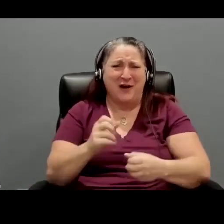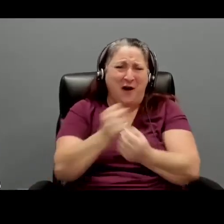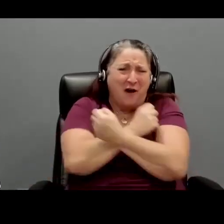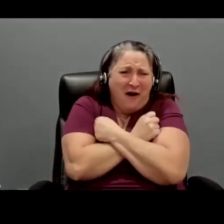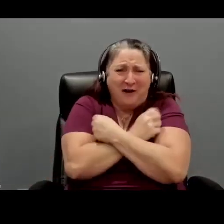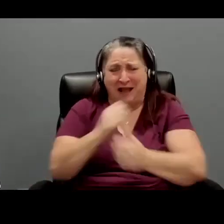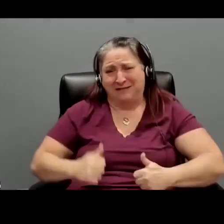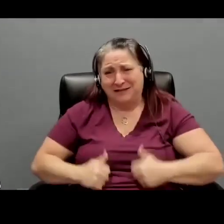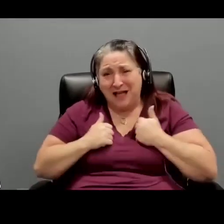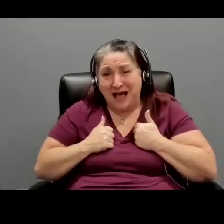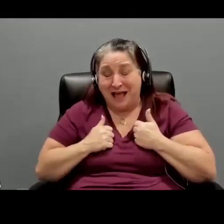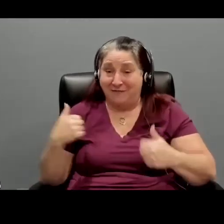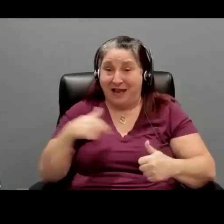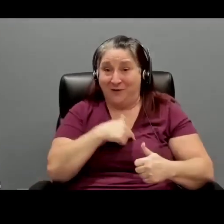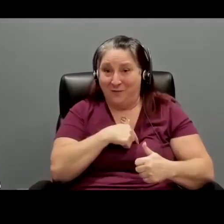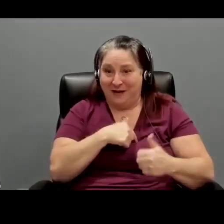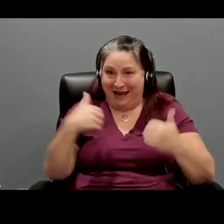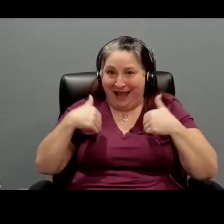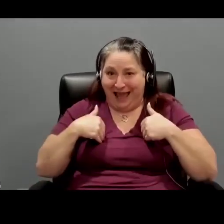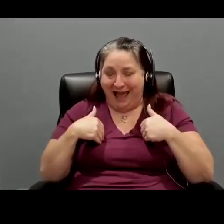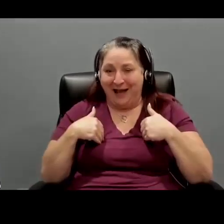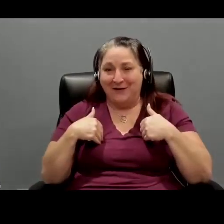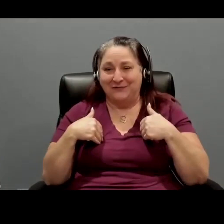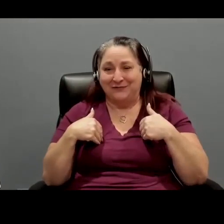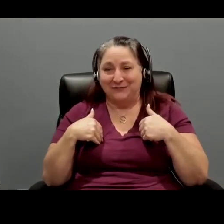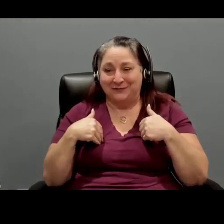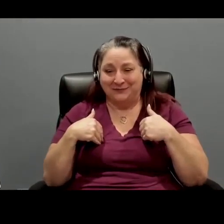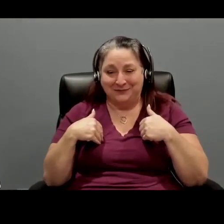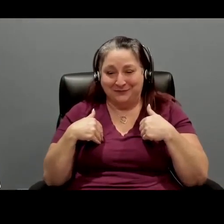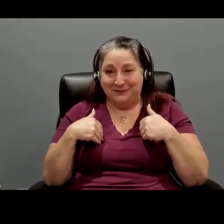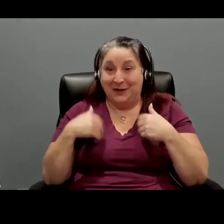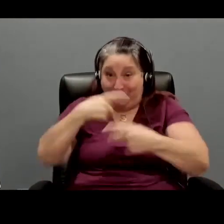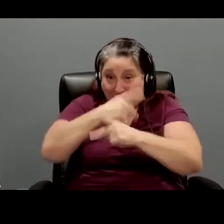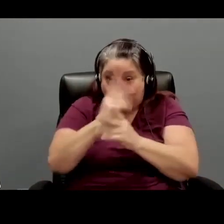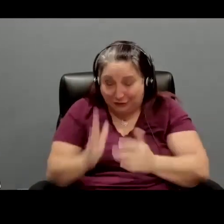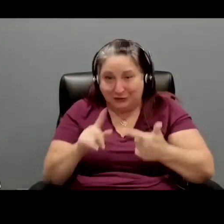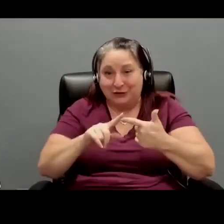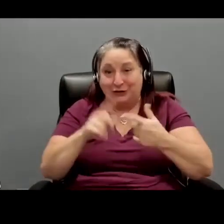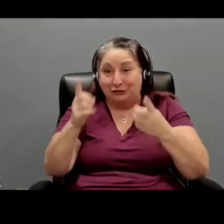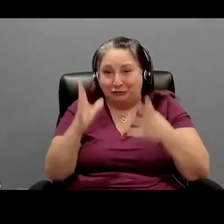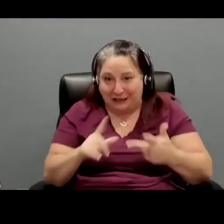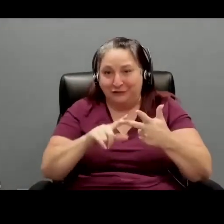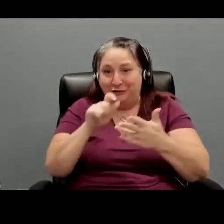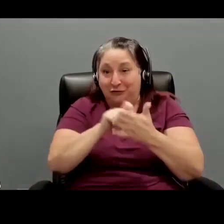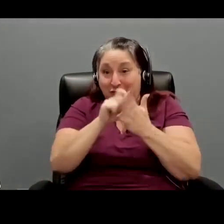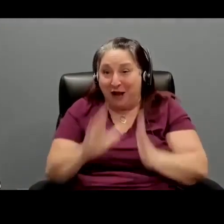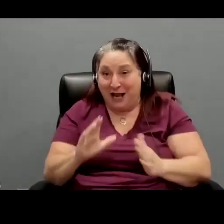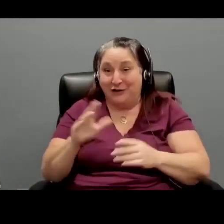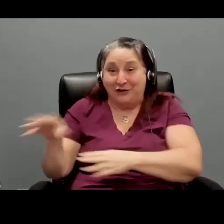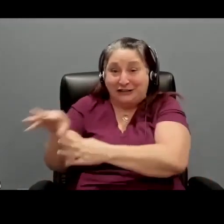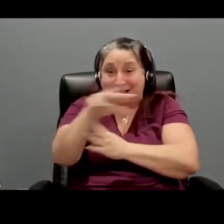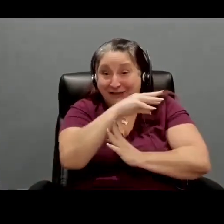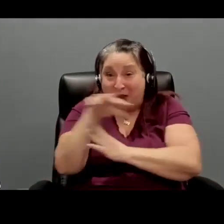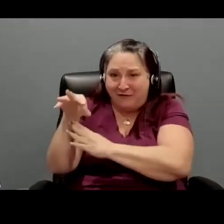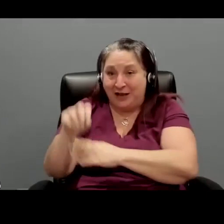And we have got the producer, the director, the writer, the cinematographer, and the